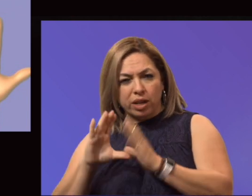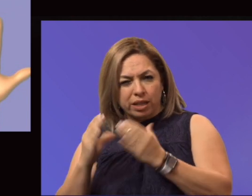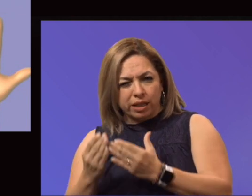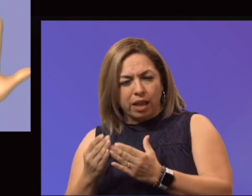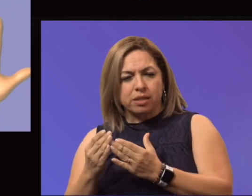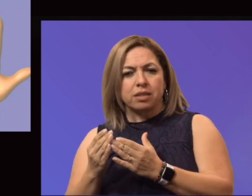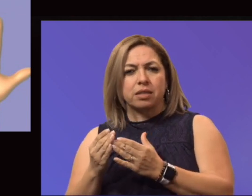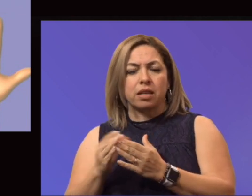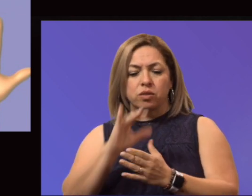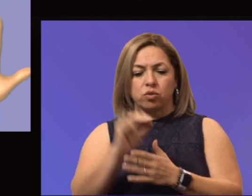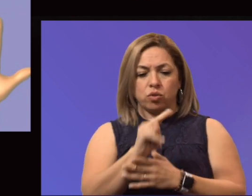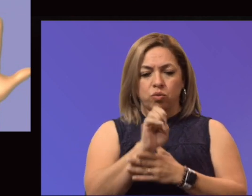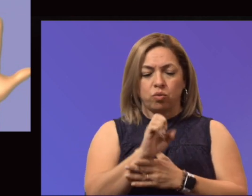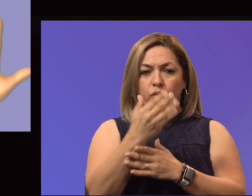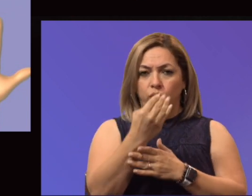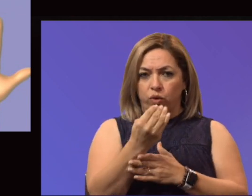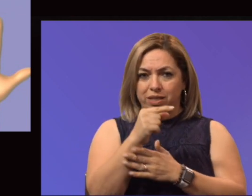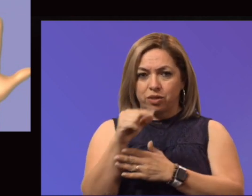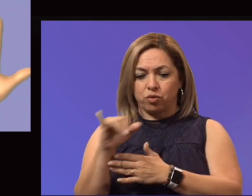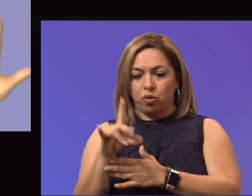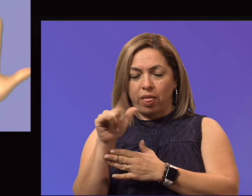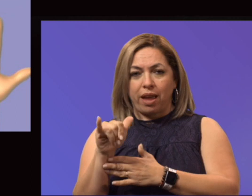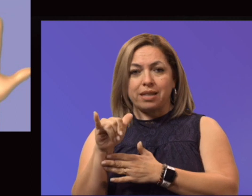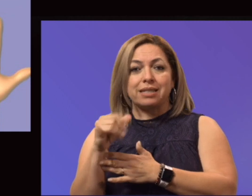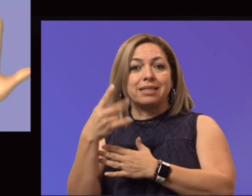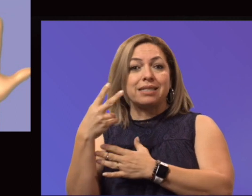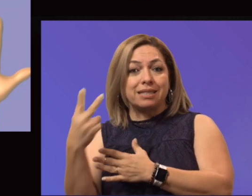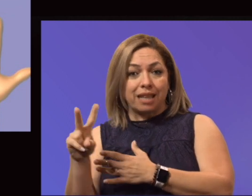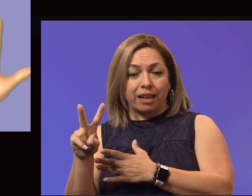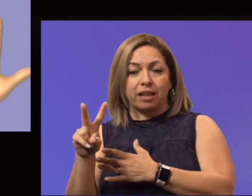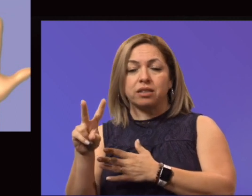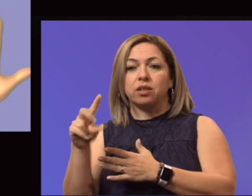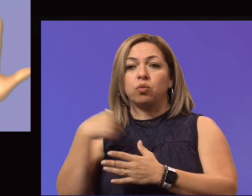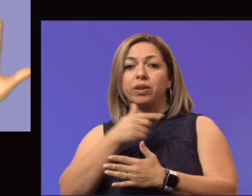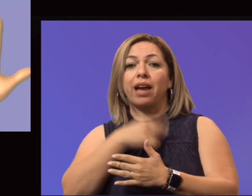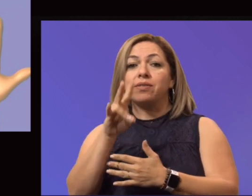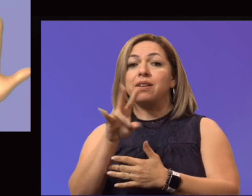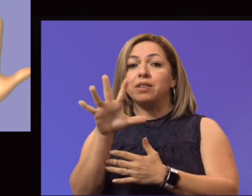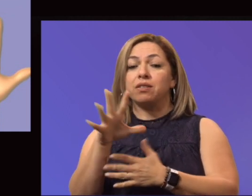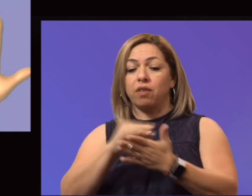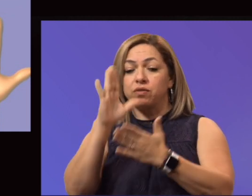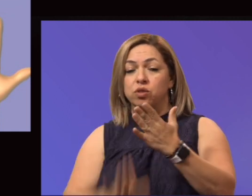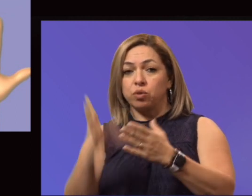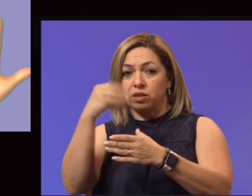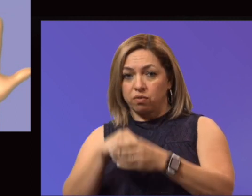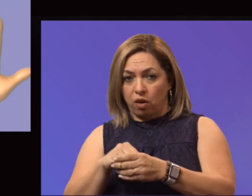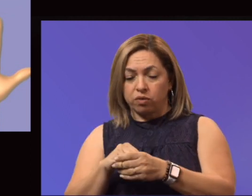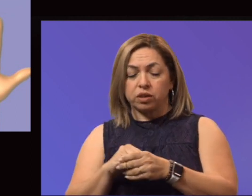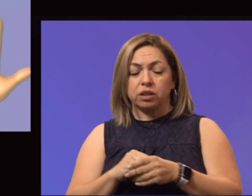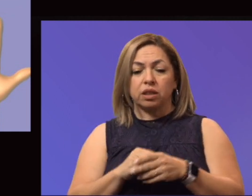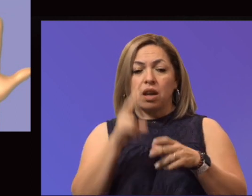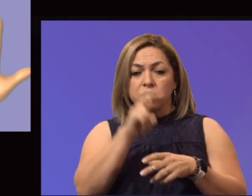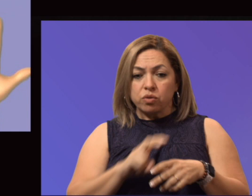from June 14th through July 2nd. We had 75 students who were involved in that. A transition specialist